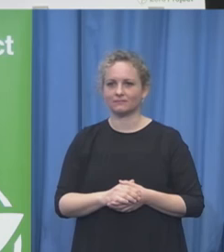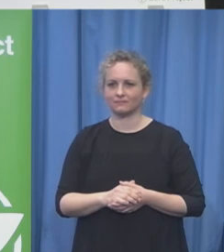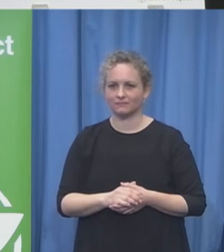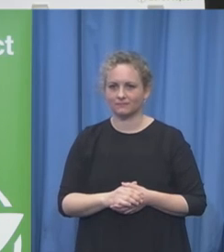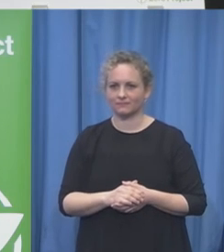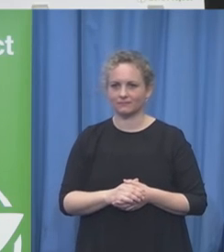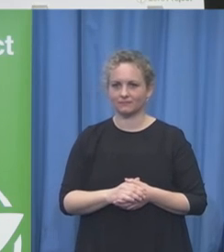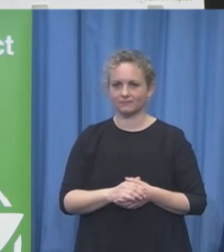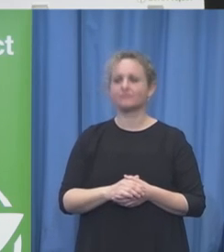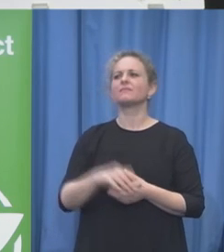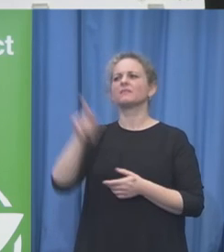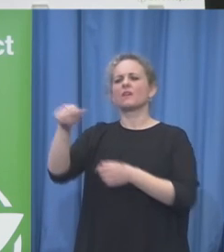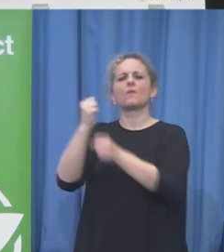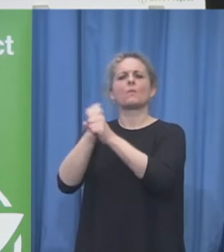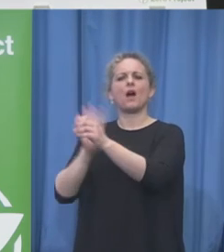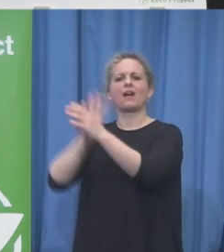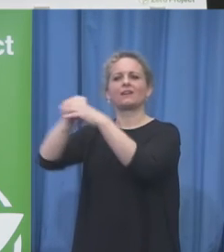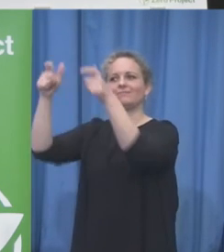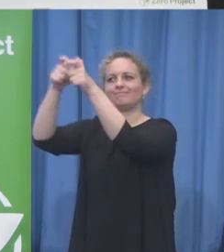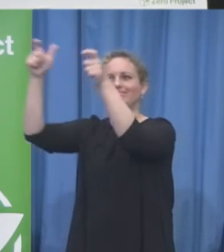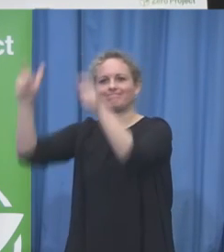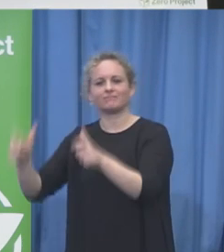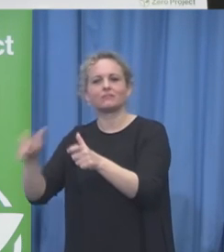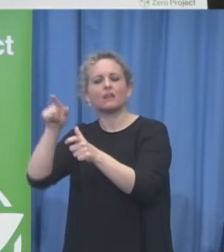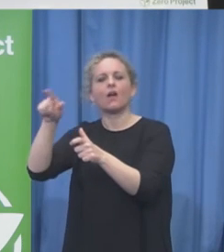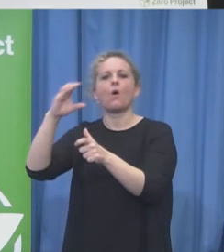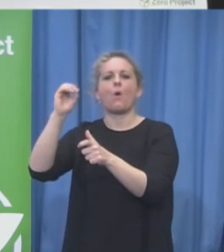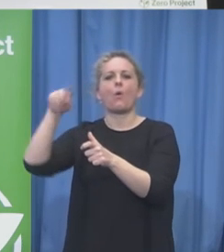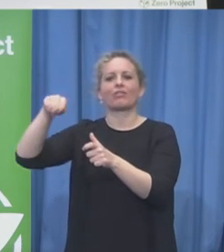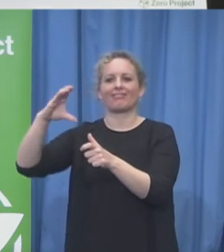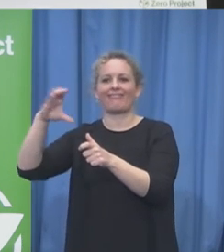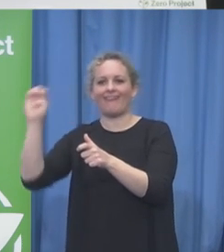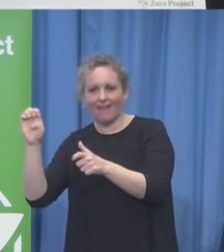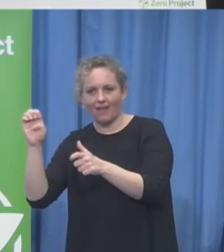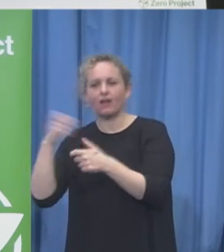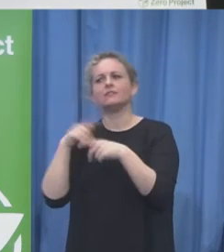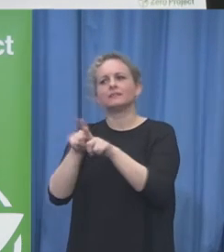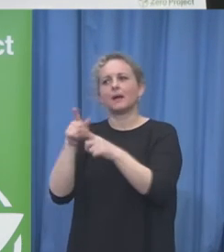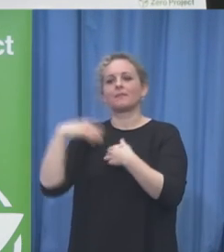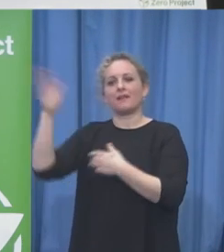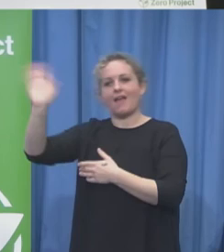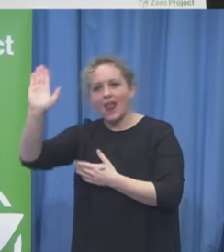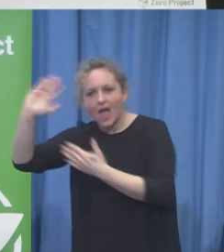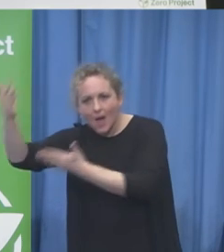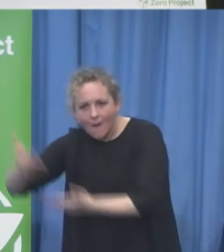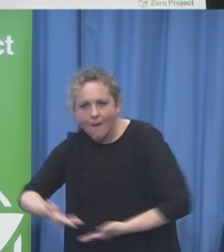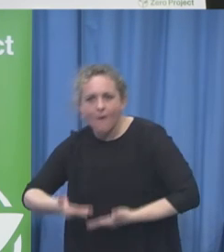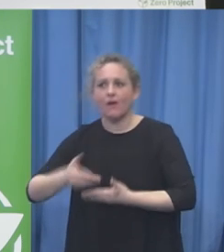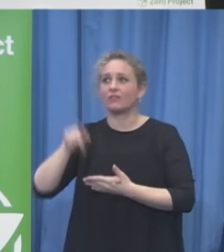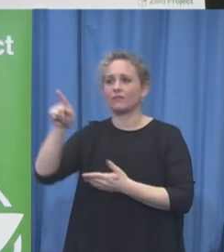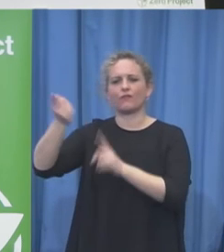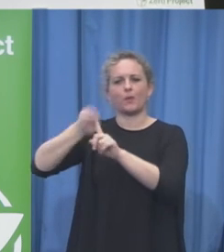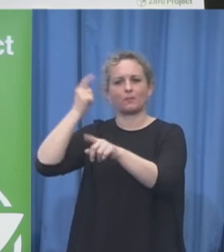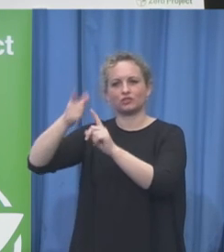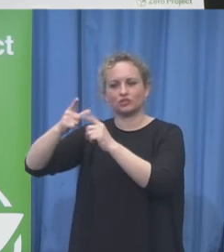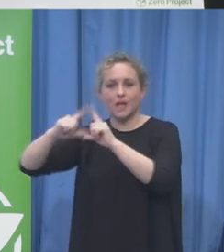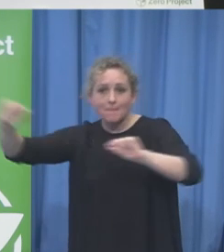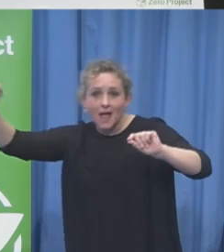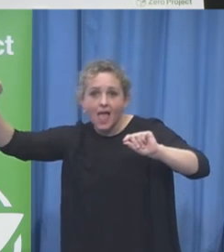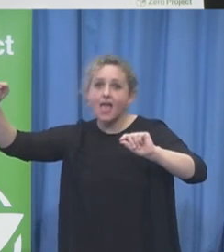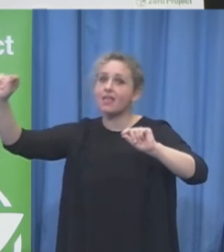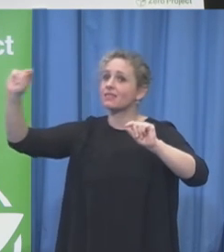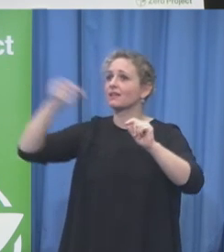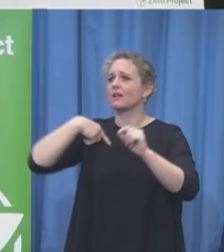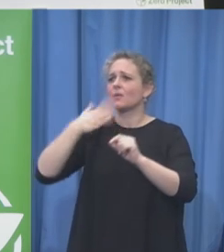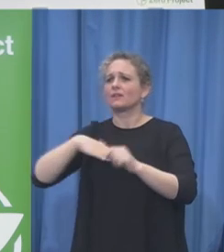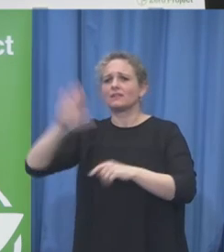the Koruna and the Nippon Foundation as well as the Sabanshi Foundation and finally and for the very first time